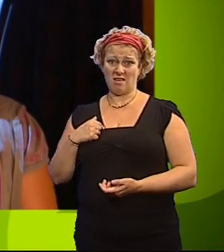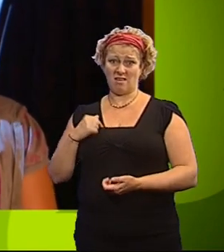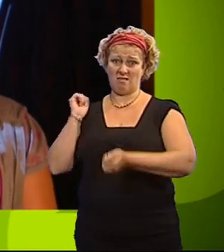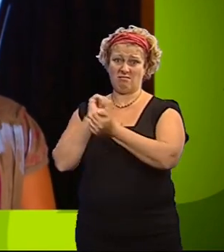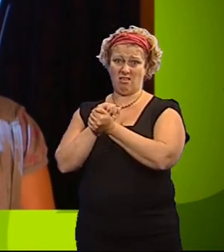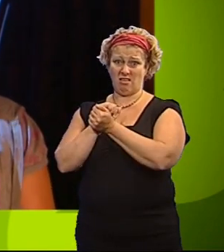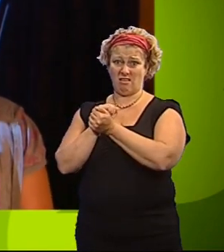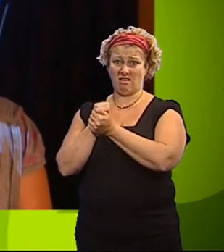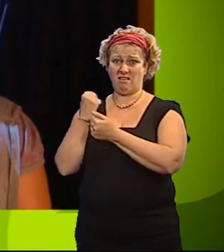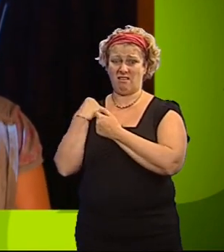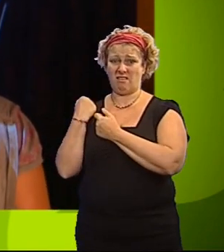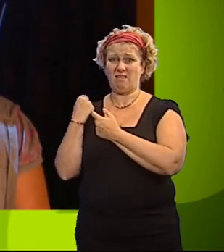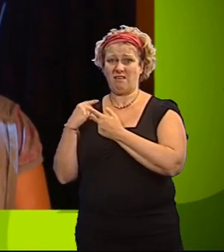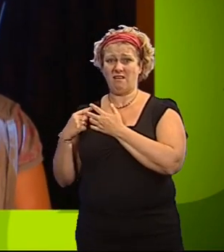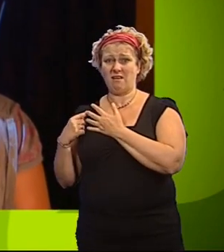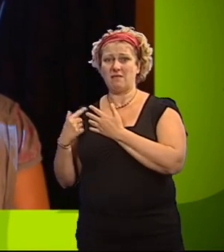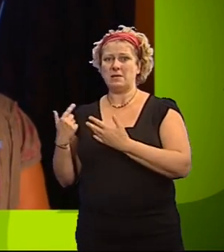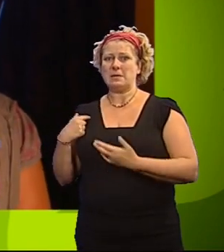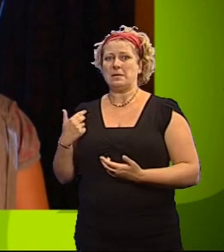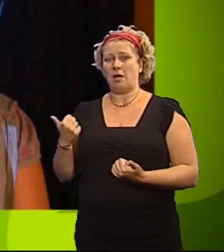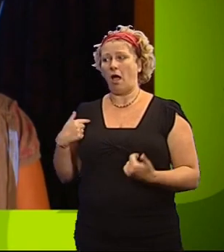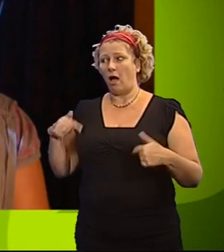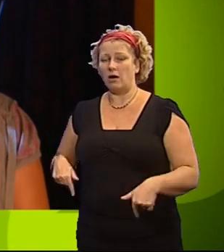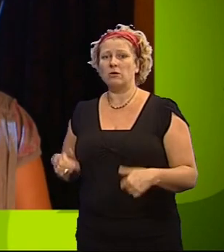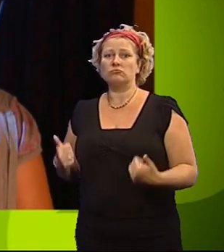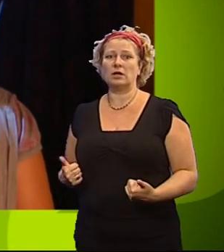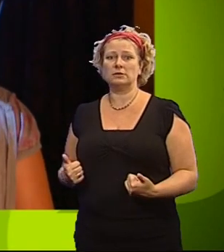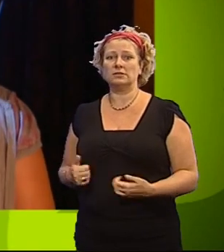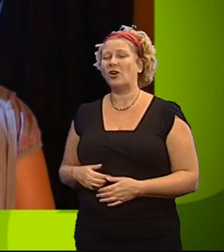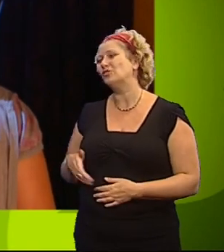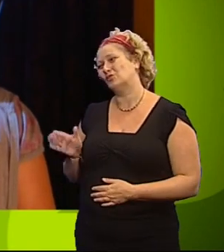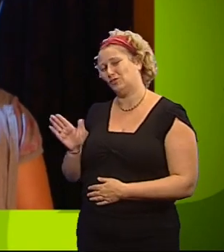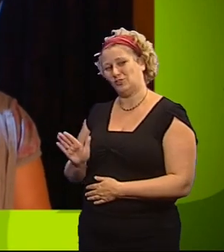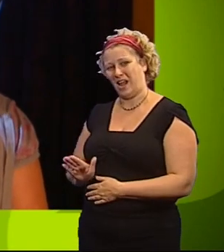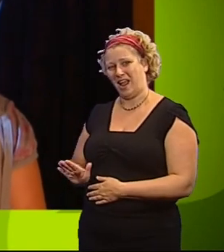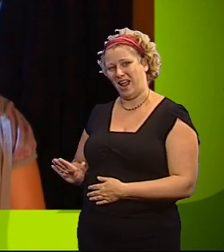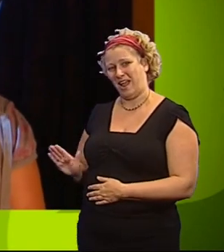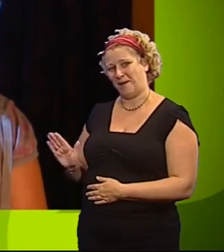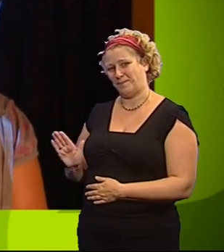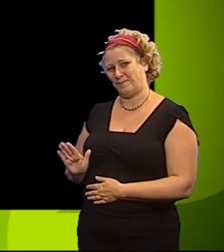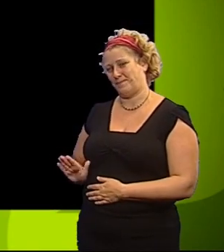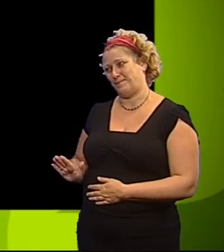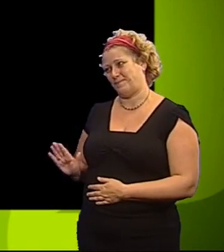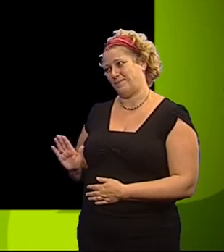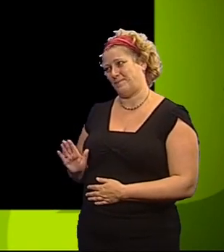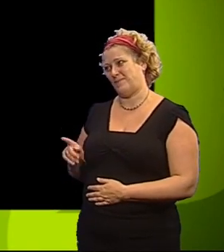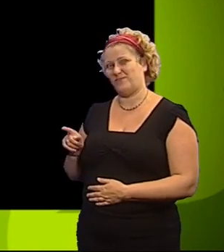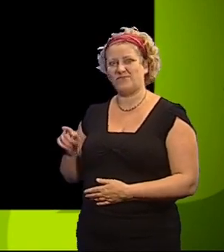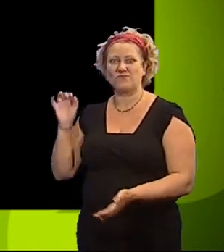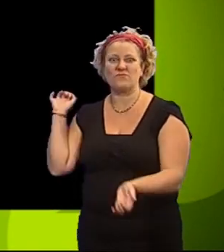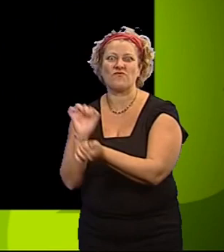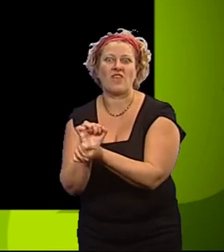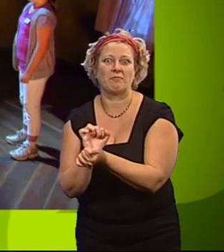trapped on the last floor, but I suppose I did really well to get here. Poor unfortunate Sam. You're